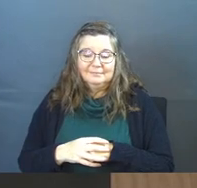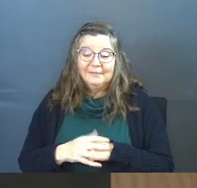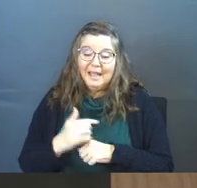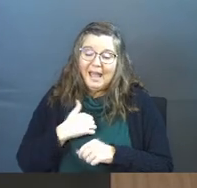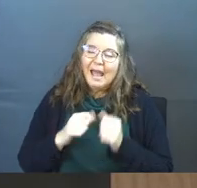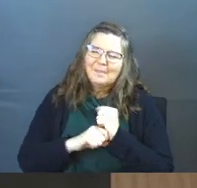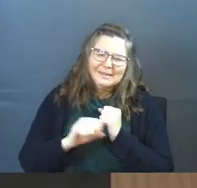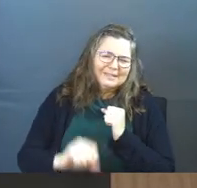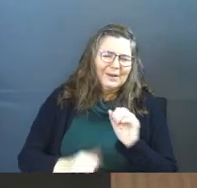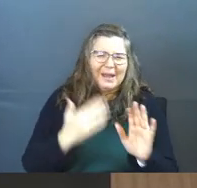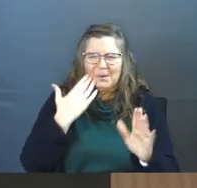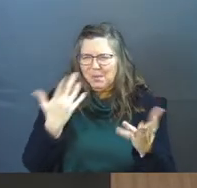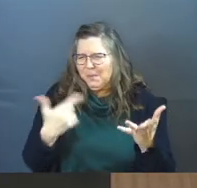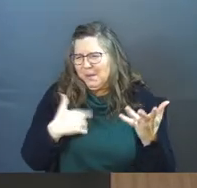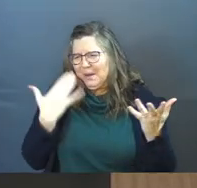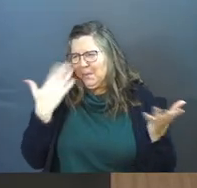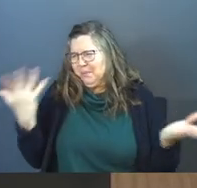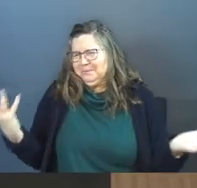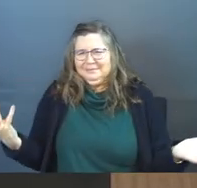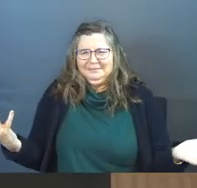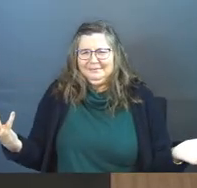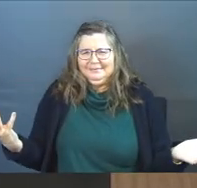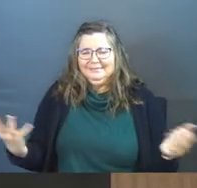I'm exaggerating. I don't, what do I know?